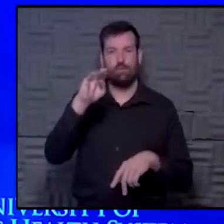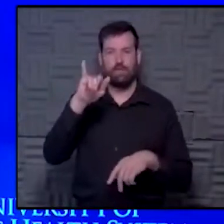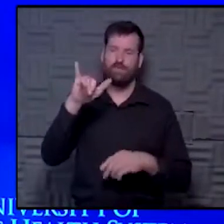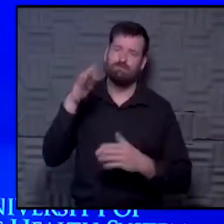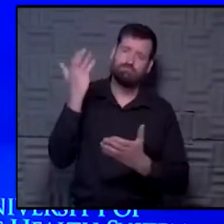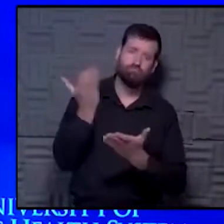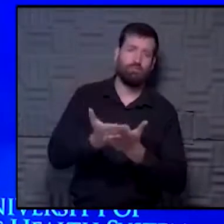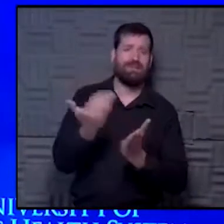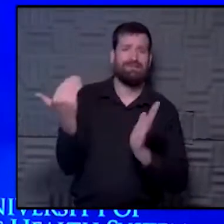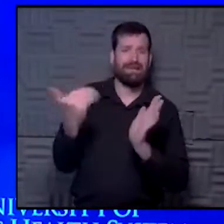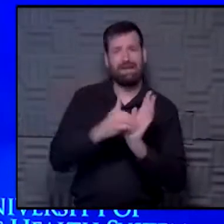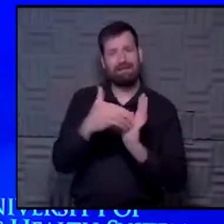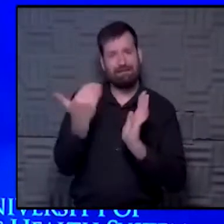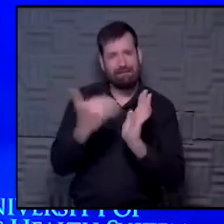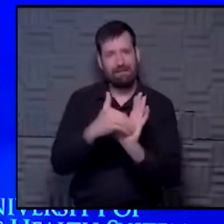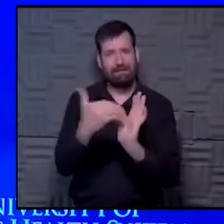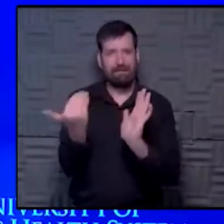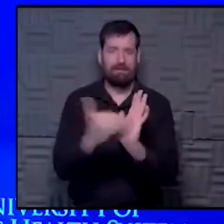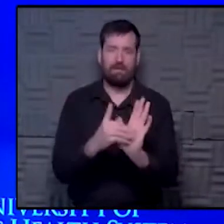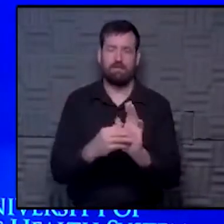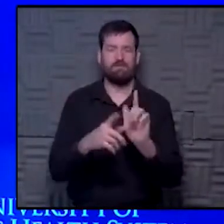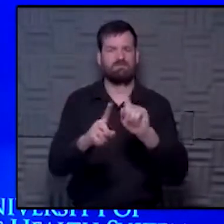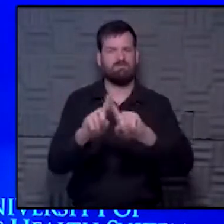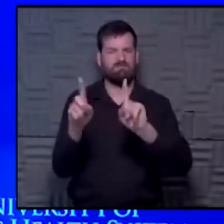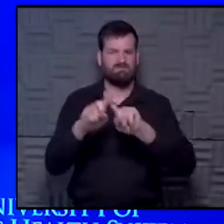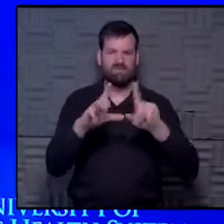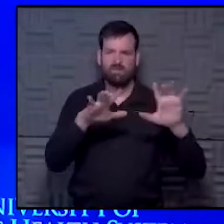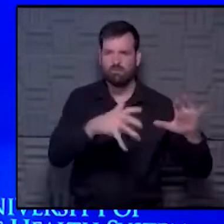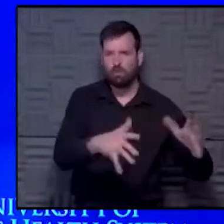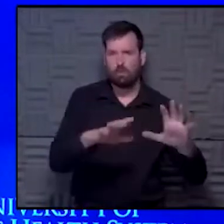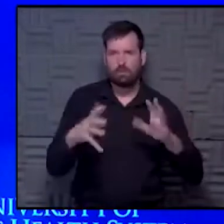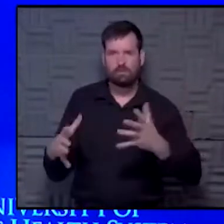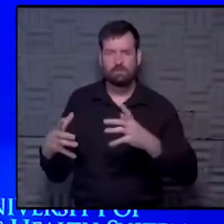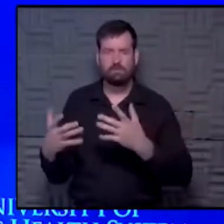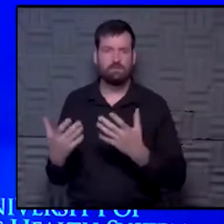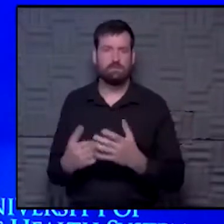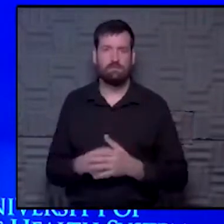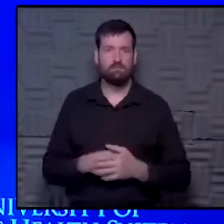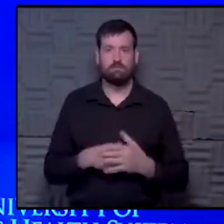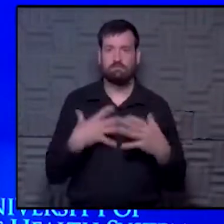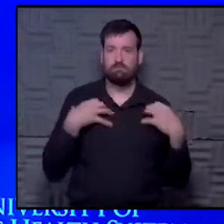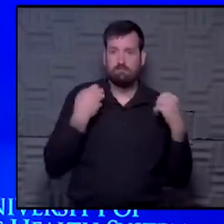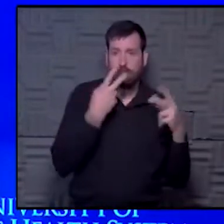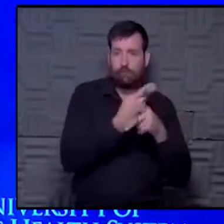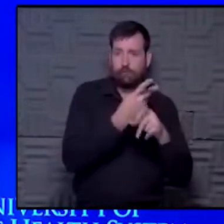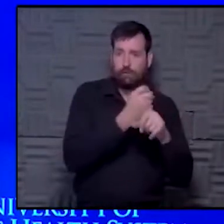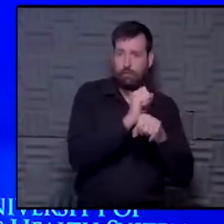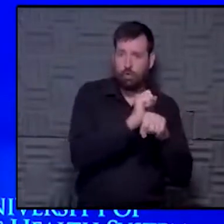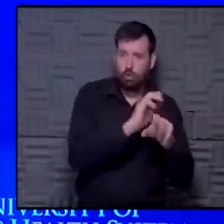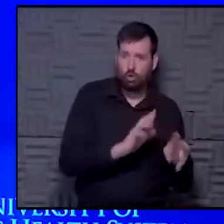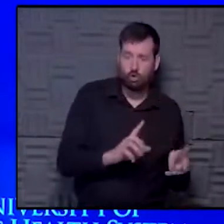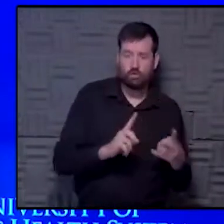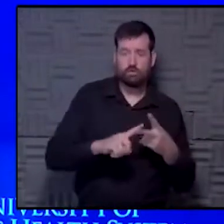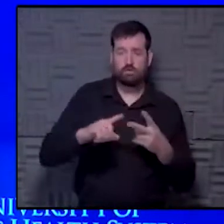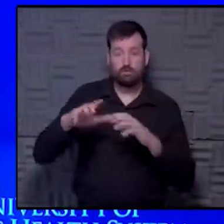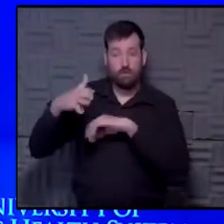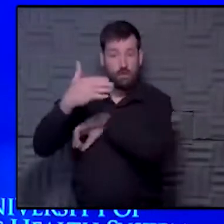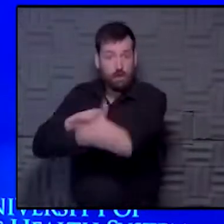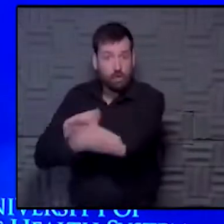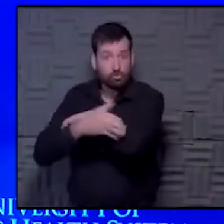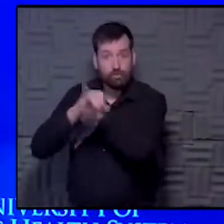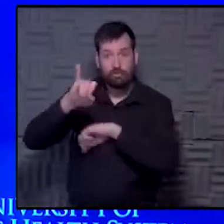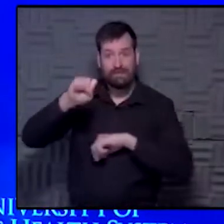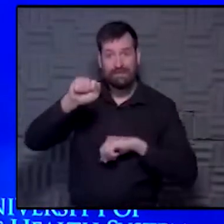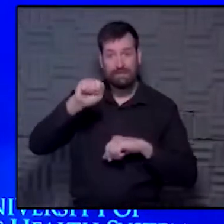after proof in different looking groups, different populations, right, whether they are healthcare workers or the country of Israel or